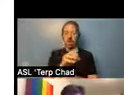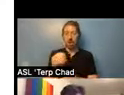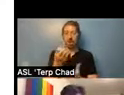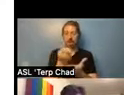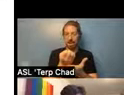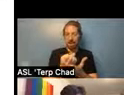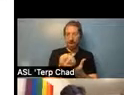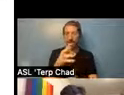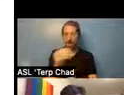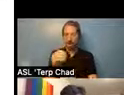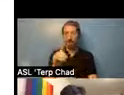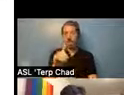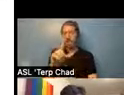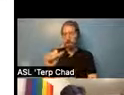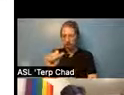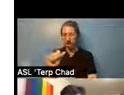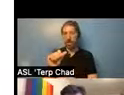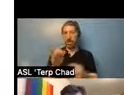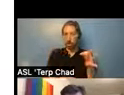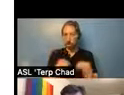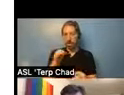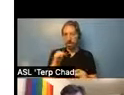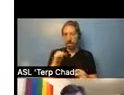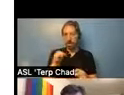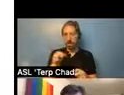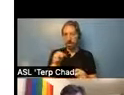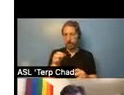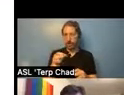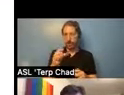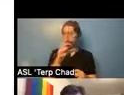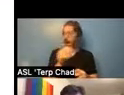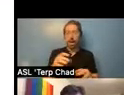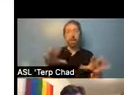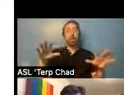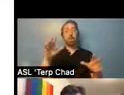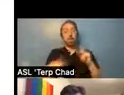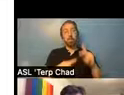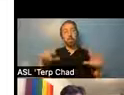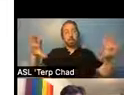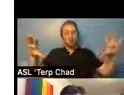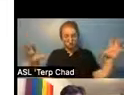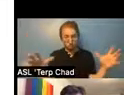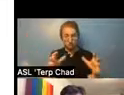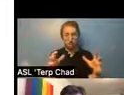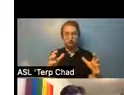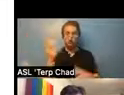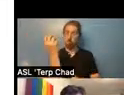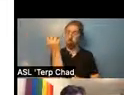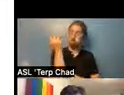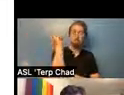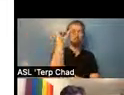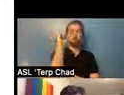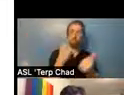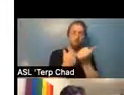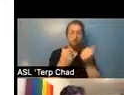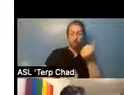not to mention the solidarity that forms when people get together to stand up for themselves, uh, and cutting